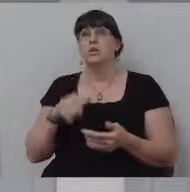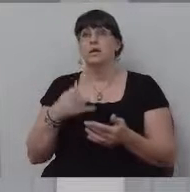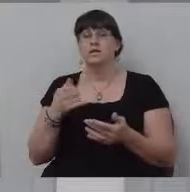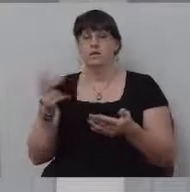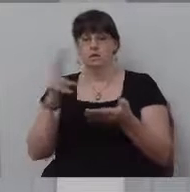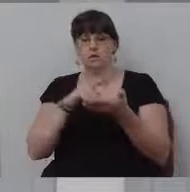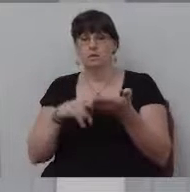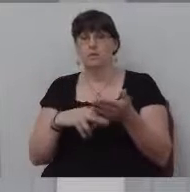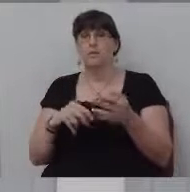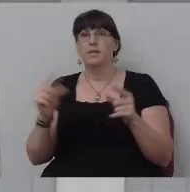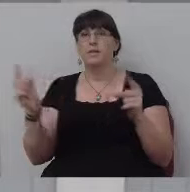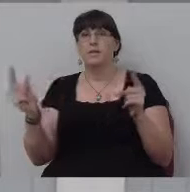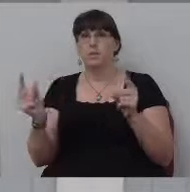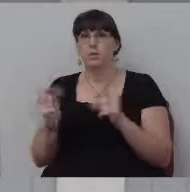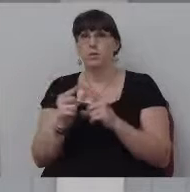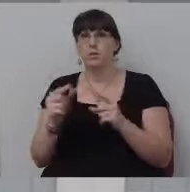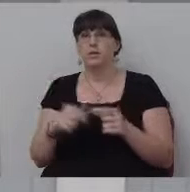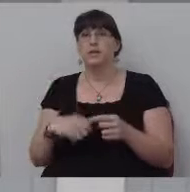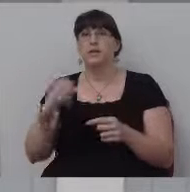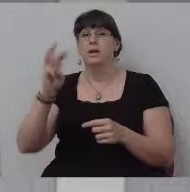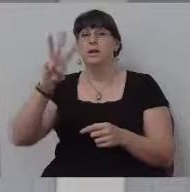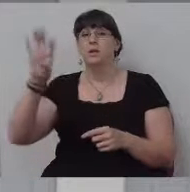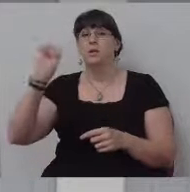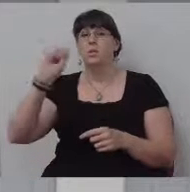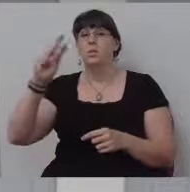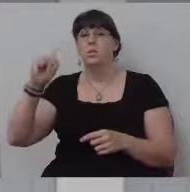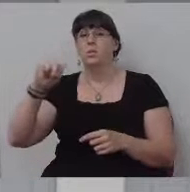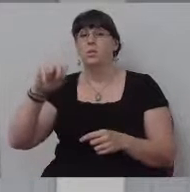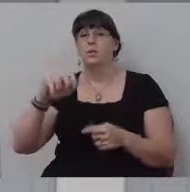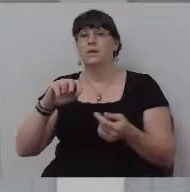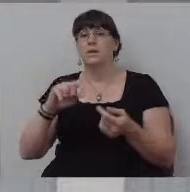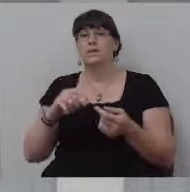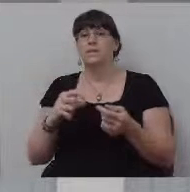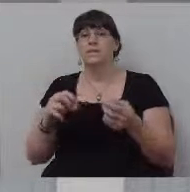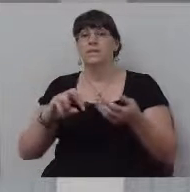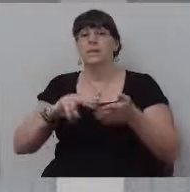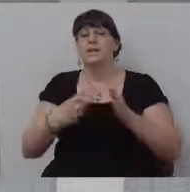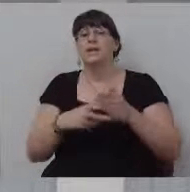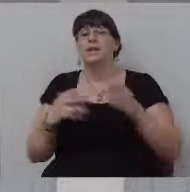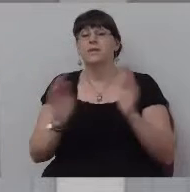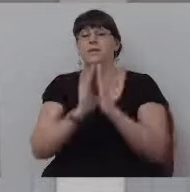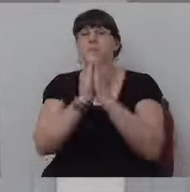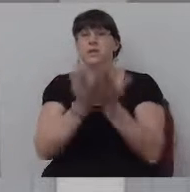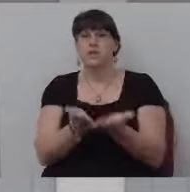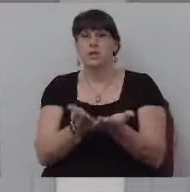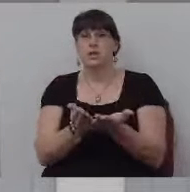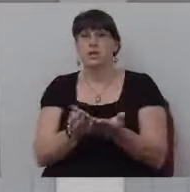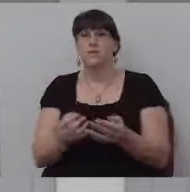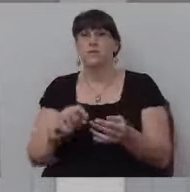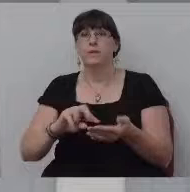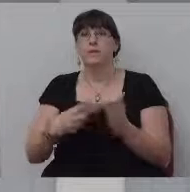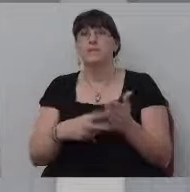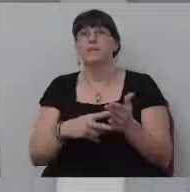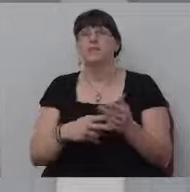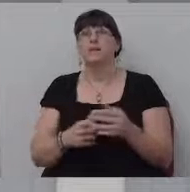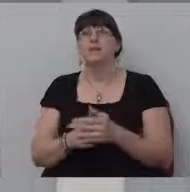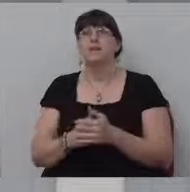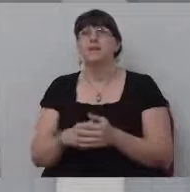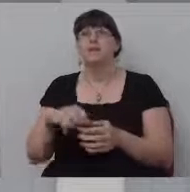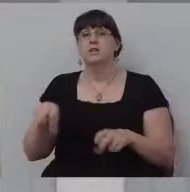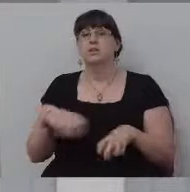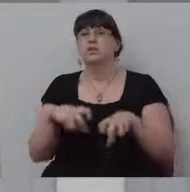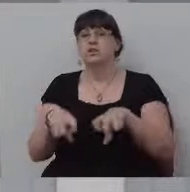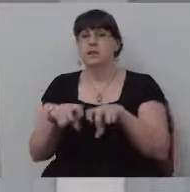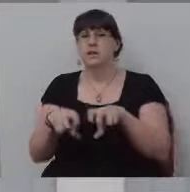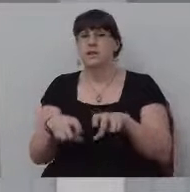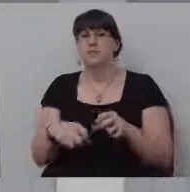word journey in Webster's 1828 dictionary. Webster's 1828 dictionary defines the word journey like this. He says,